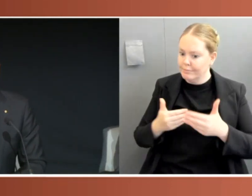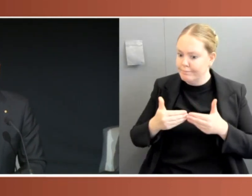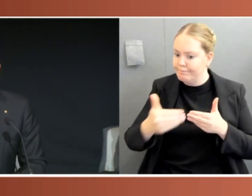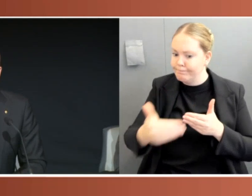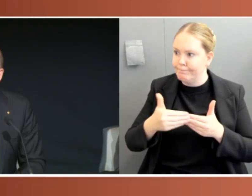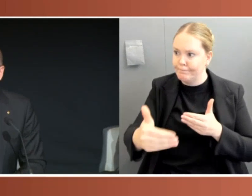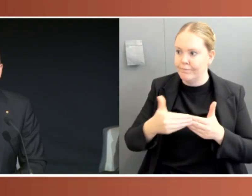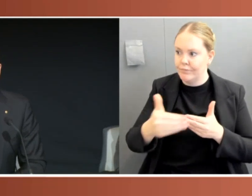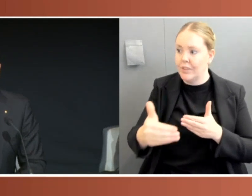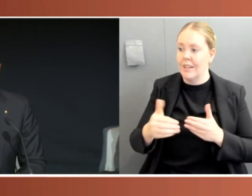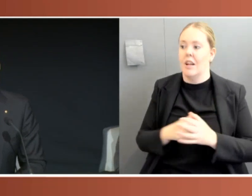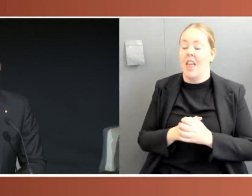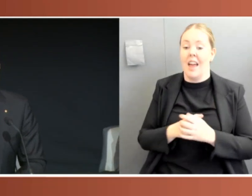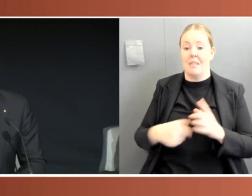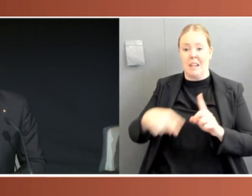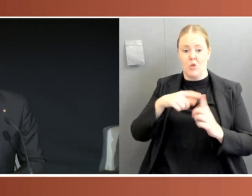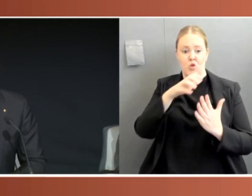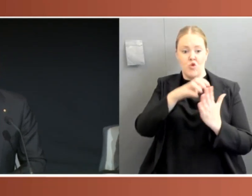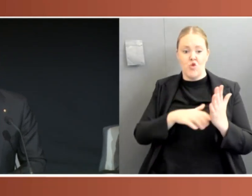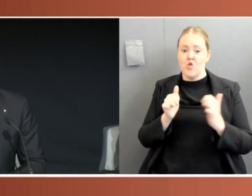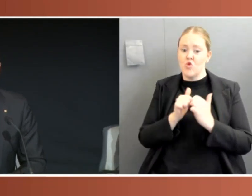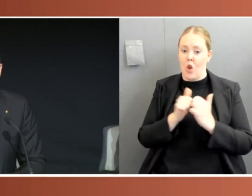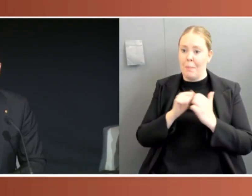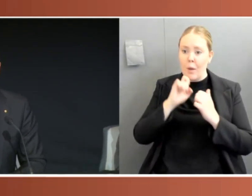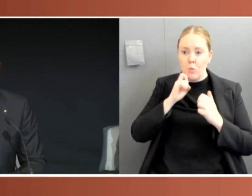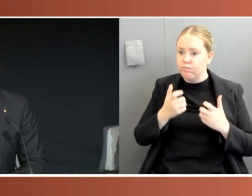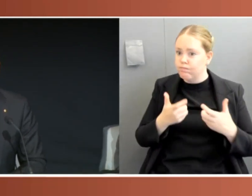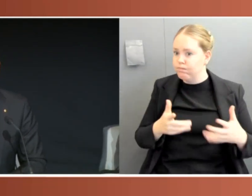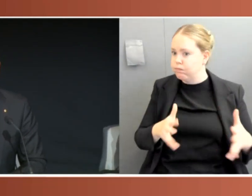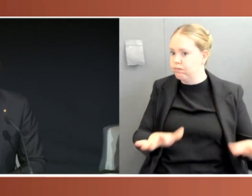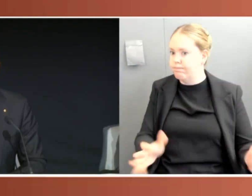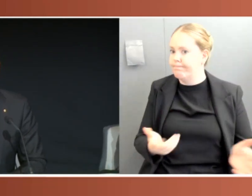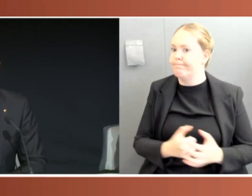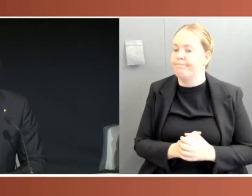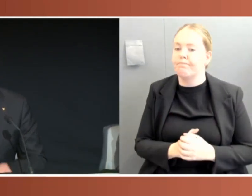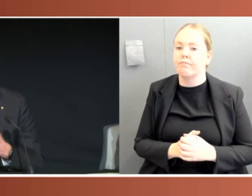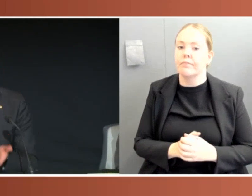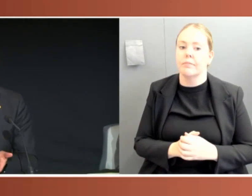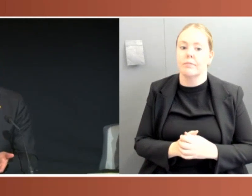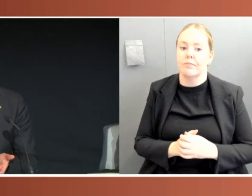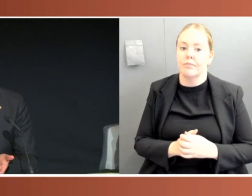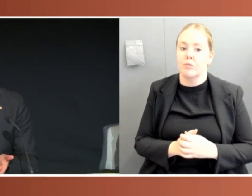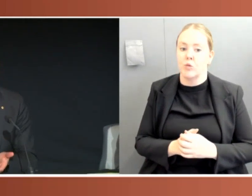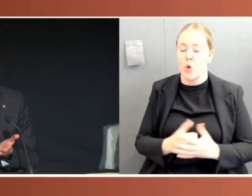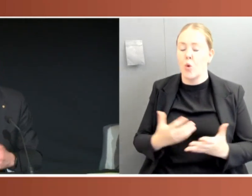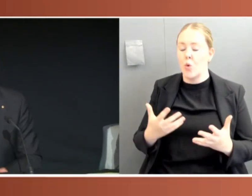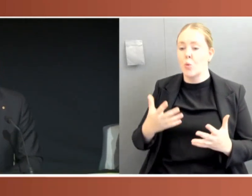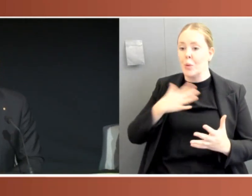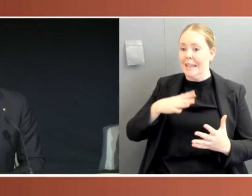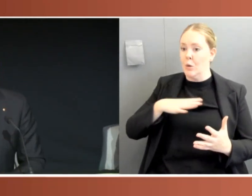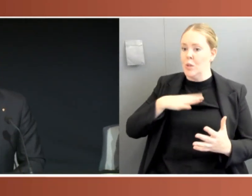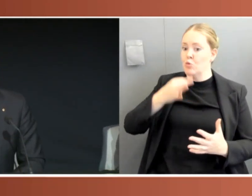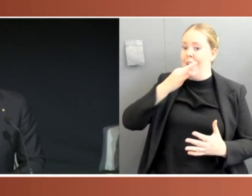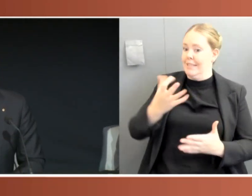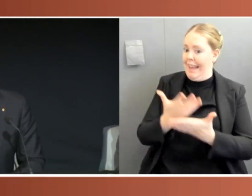not just to implement the findings, but to look at the legislation that was on the books and to ask, can it be improved? Victoria has done this. They have